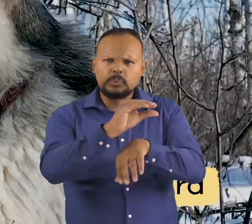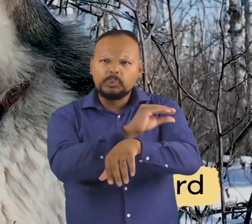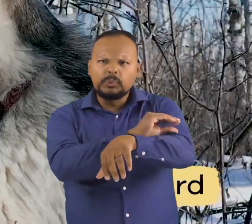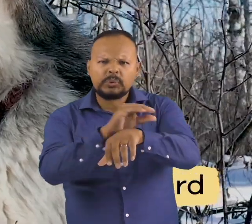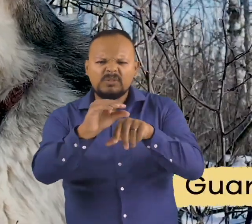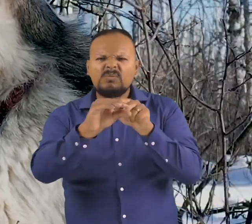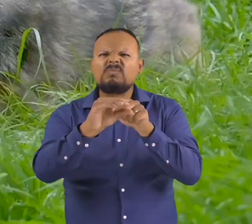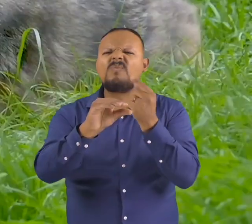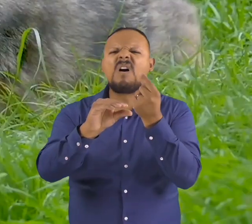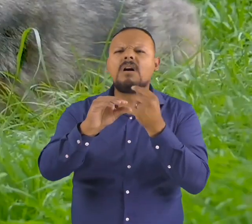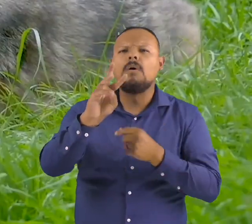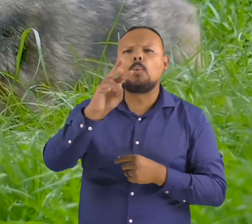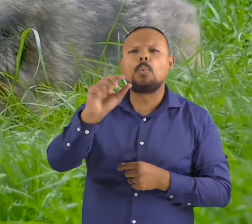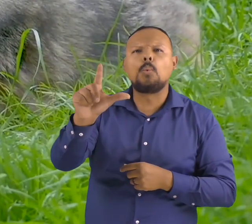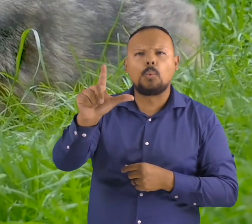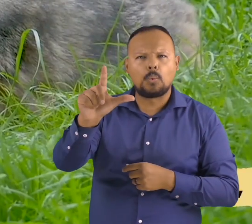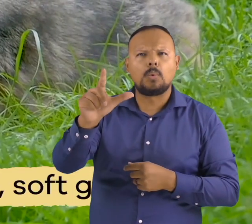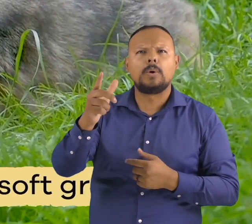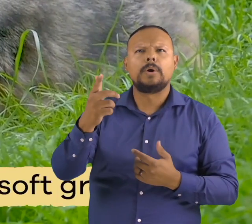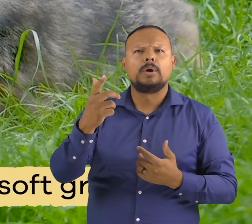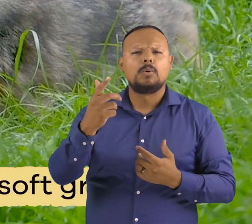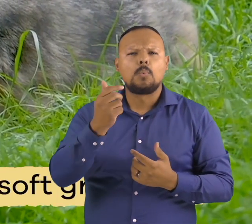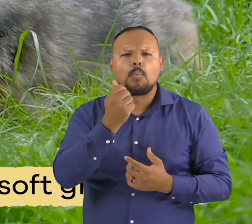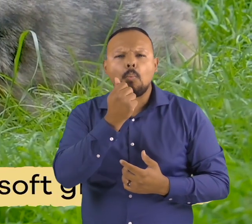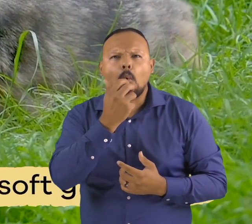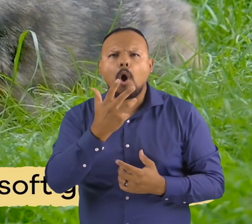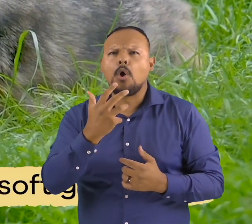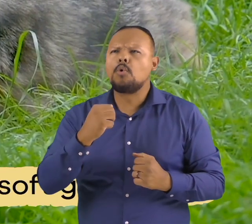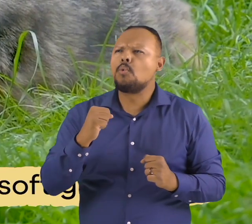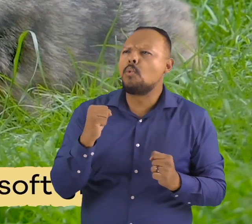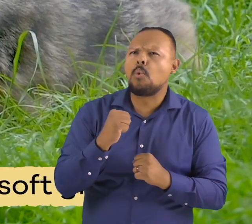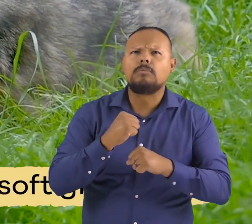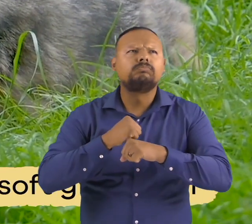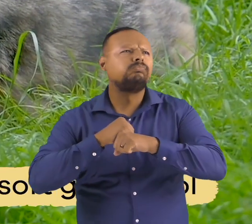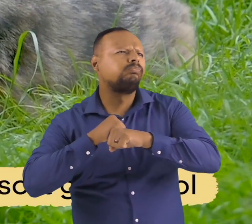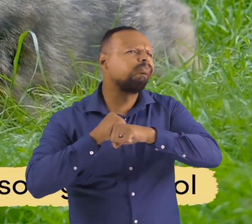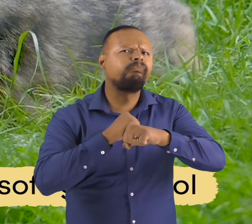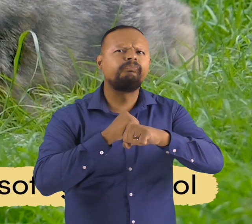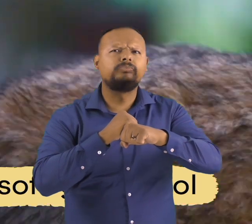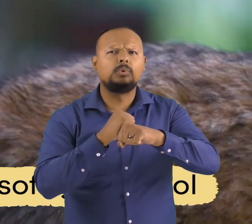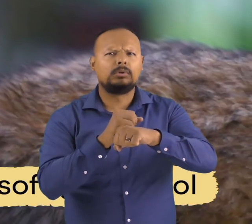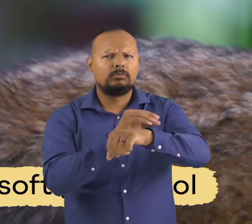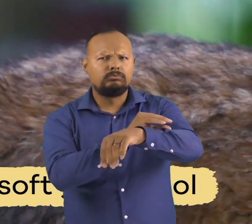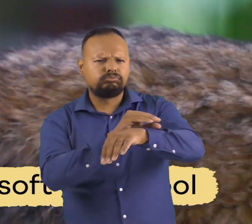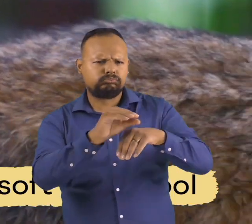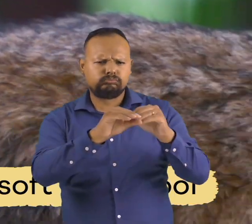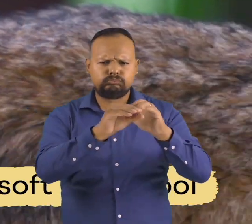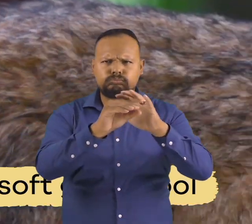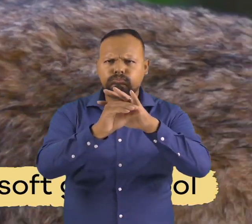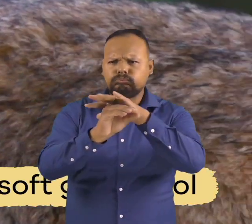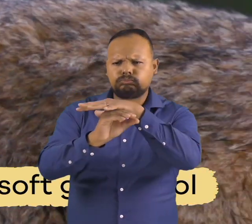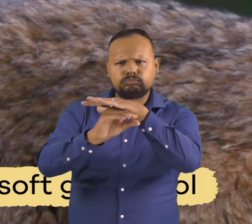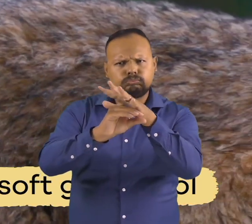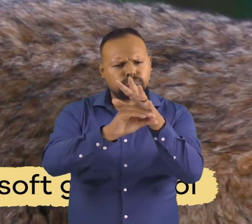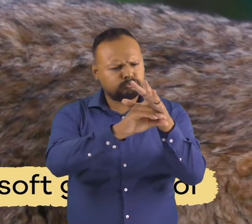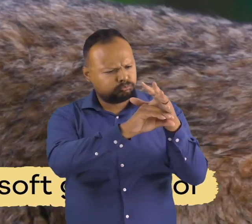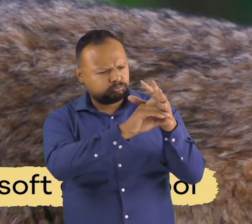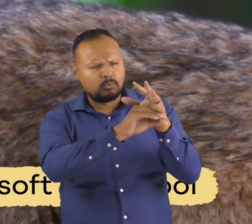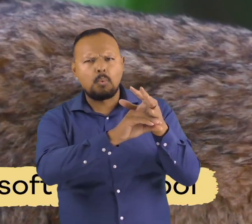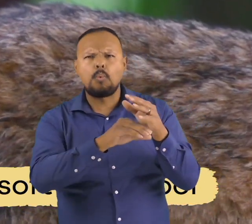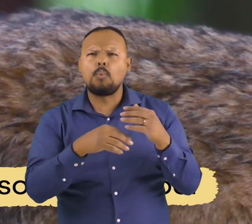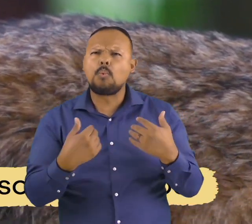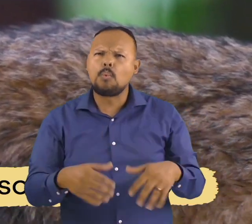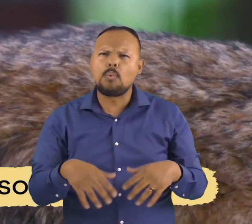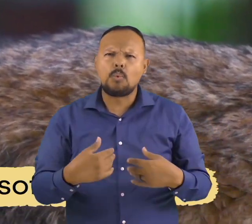its color. The inner layer is thick, soft gray wool, which traps air and insulates